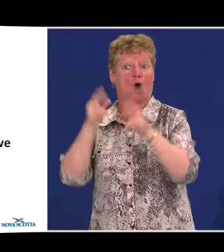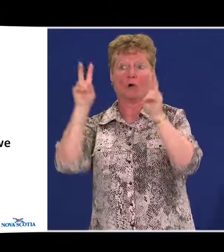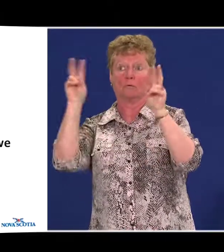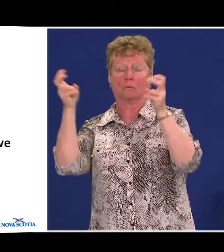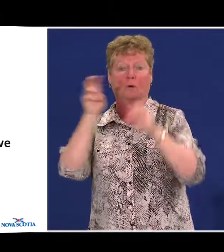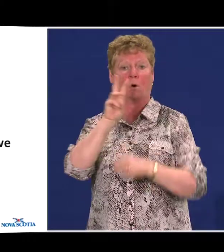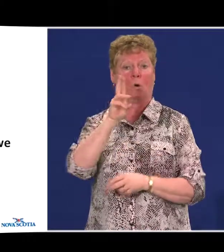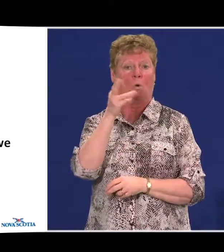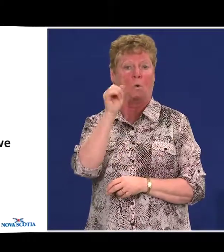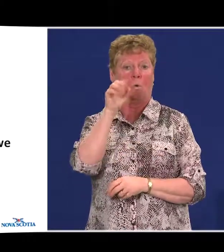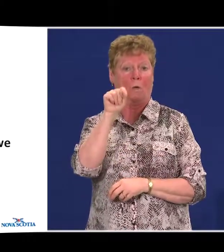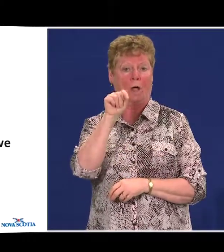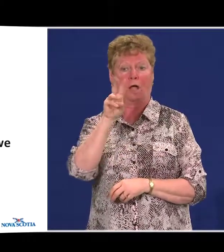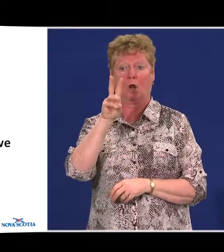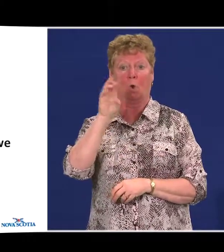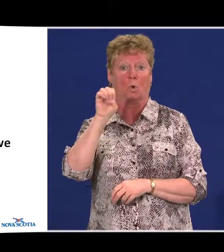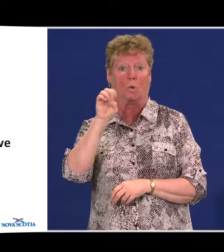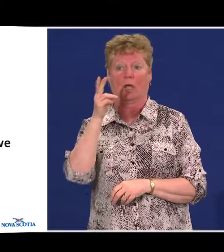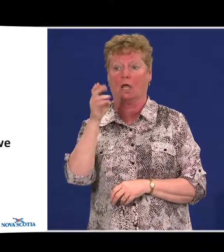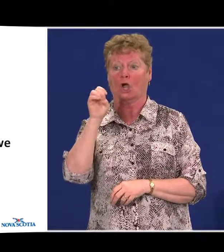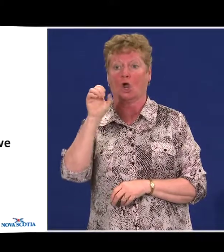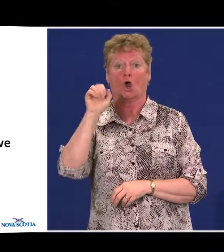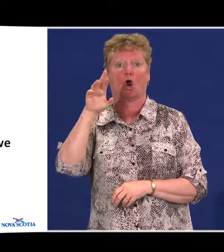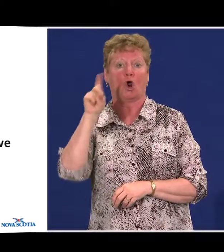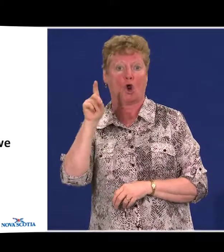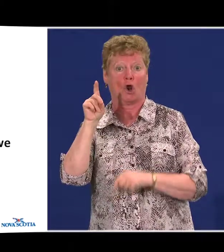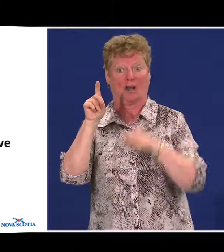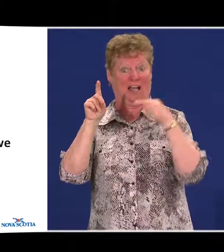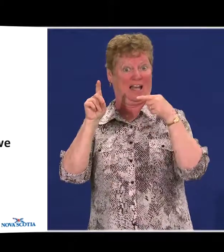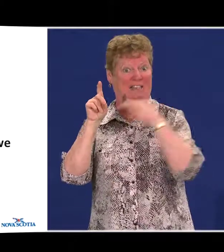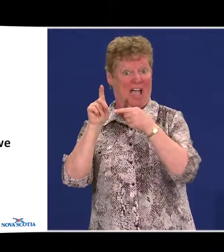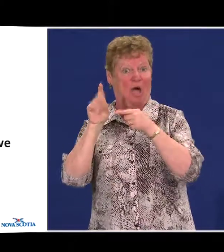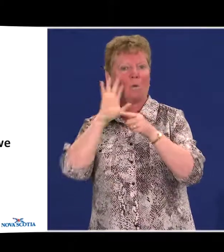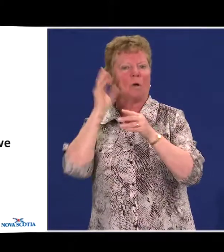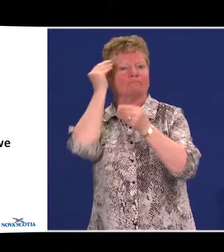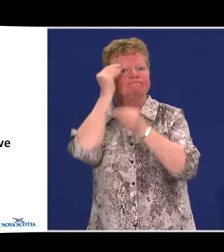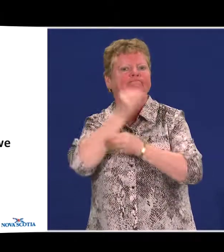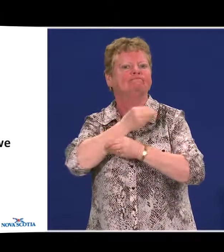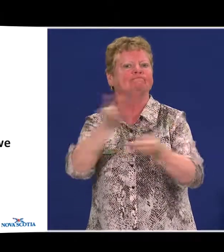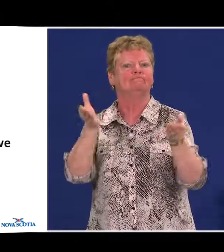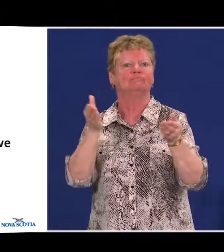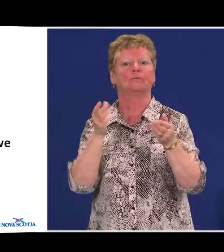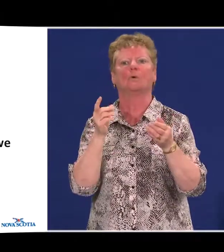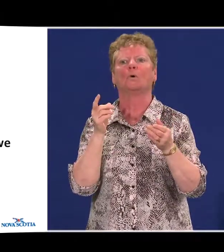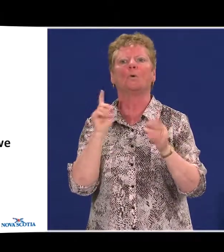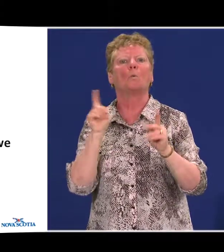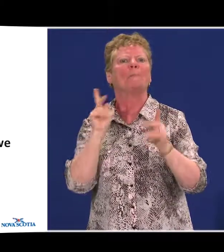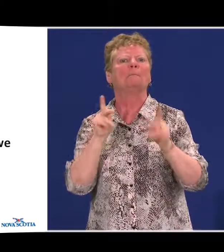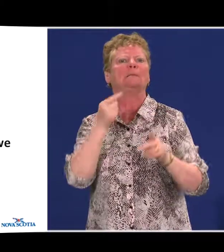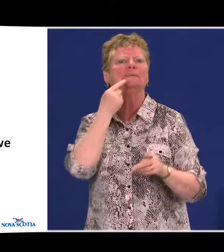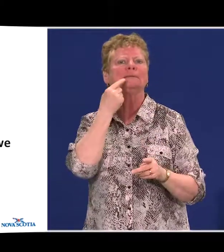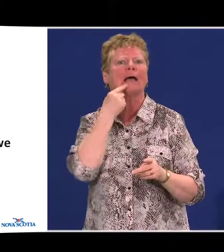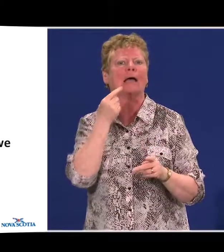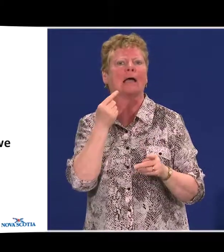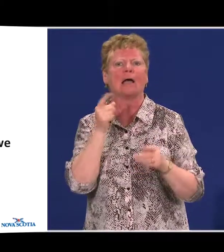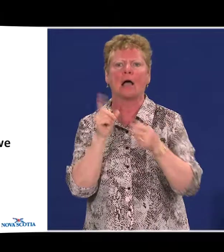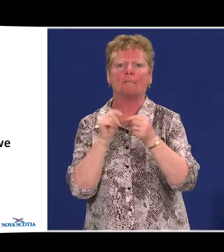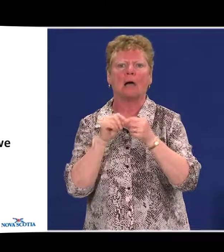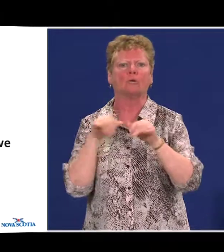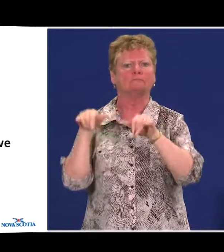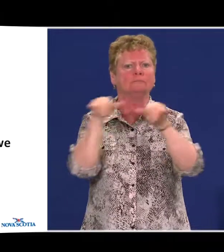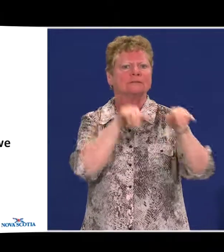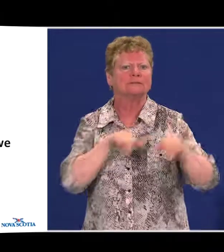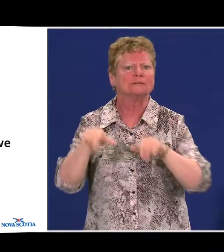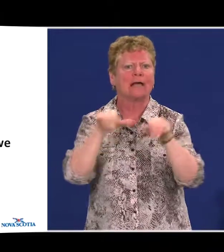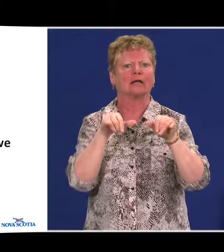And that will provide you with the information about what people said about the standards